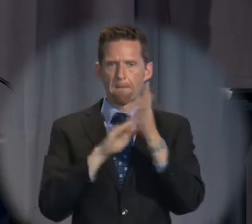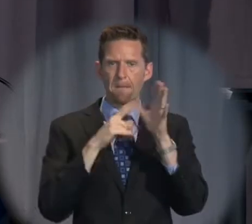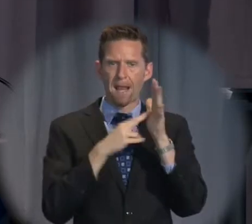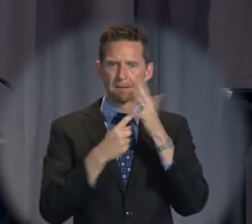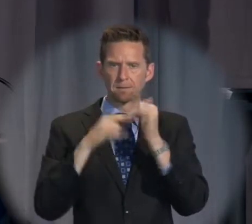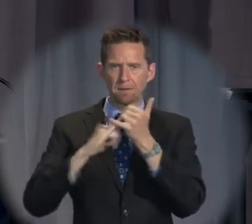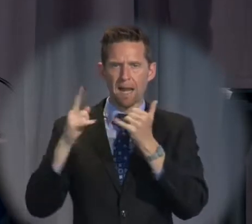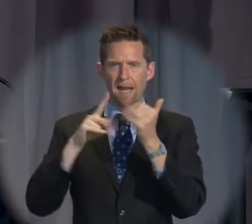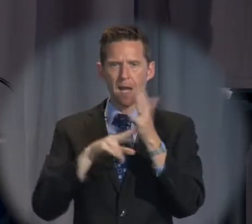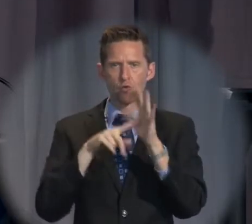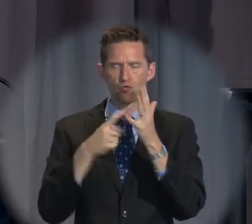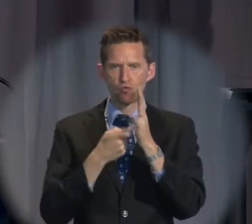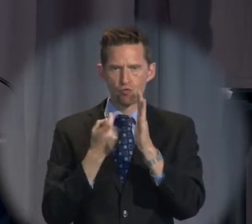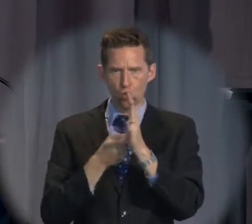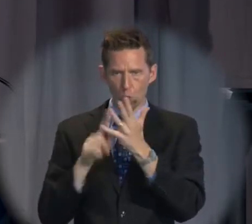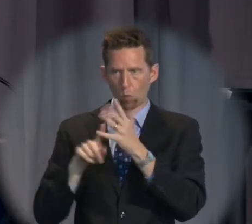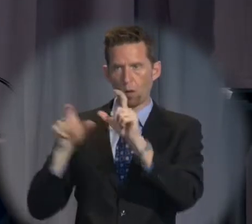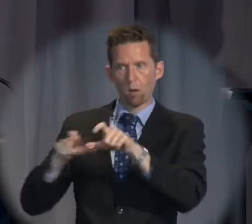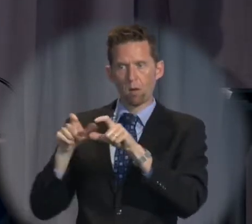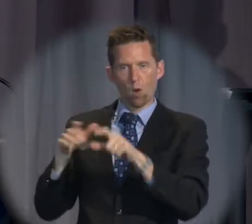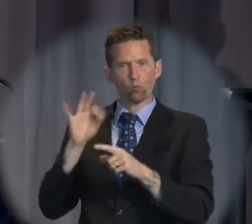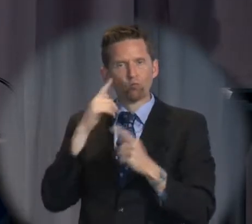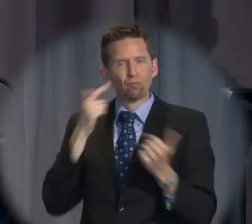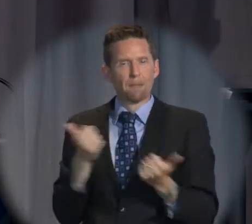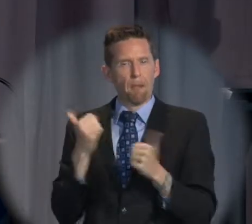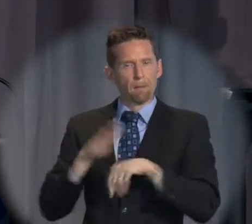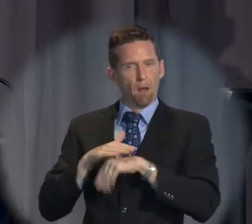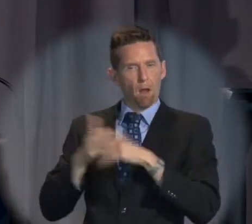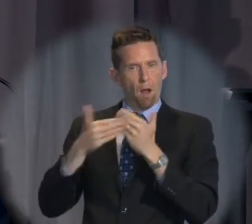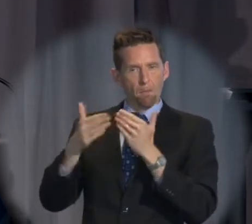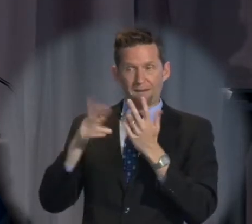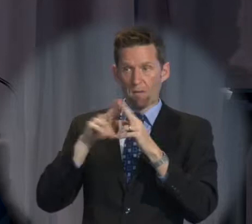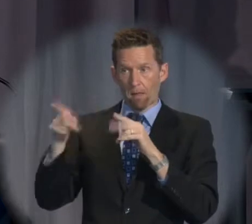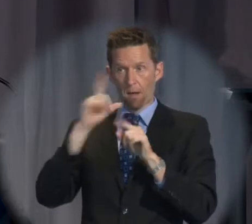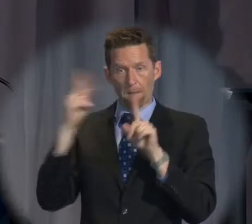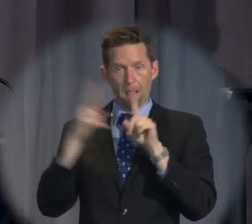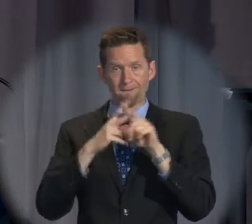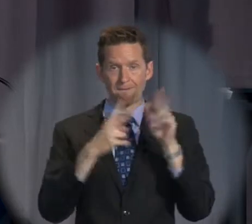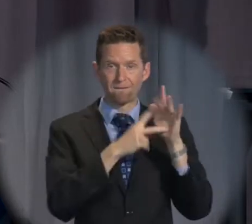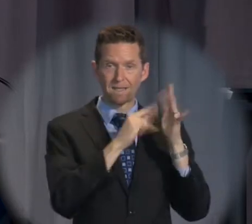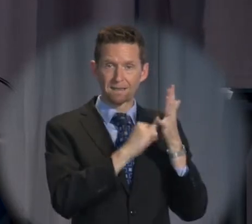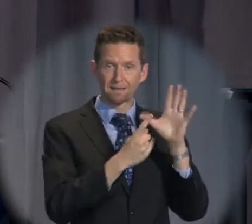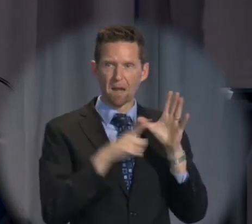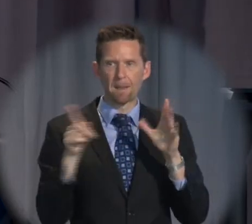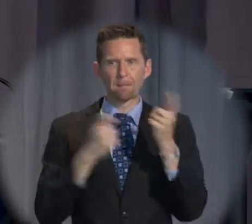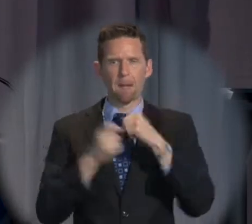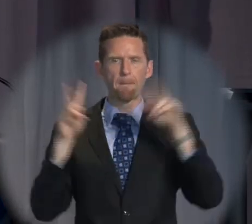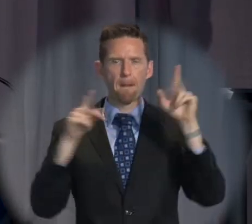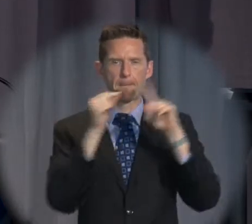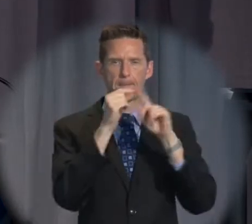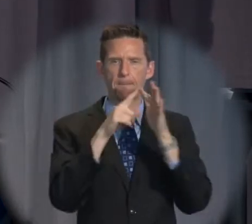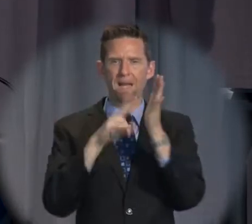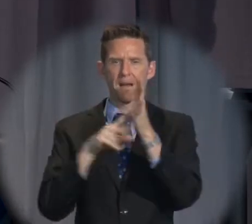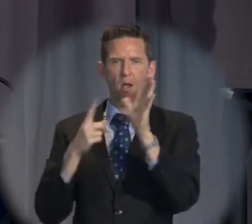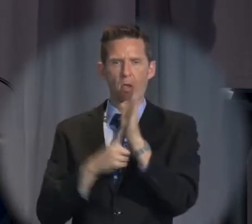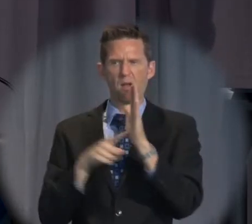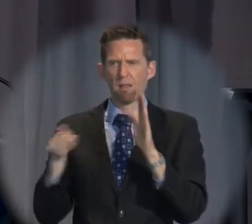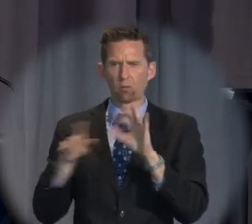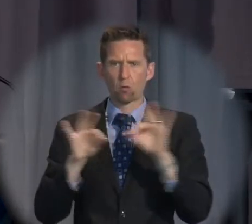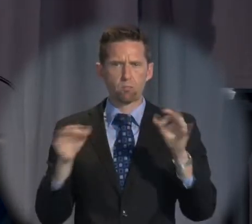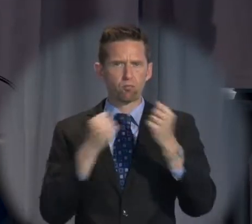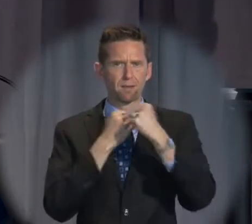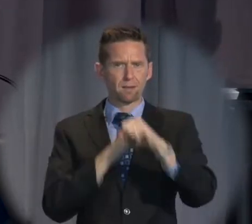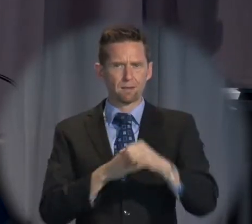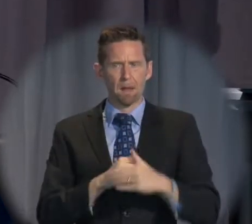without a decision with unreasonable time as to whether they can apply for a visa, has become penal and is not protected by the